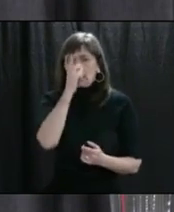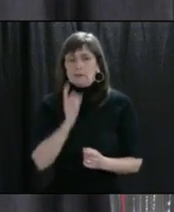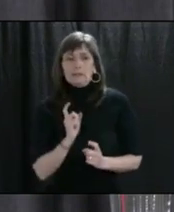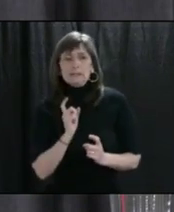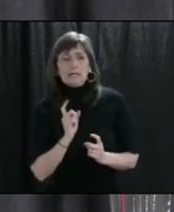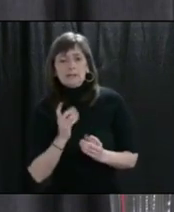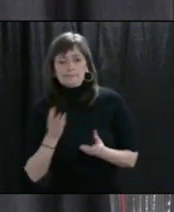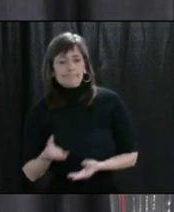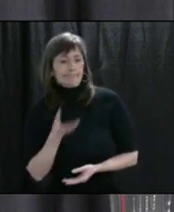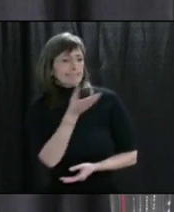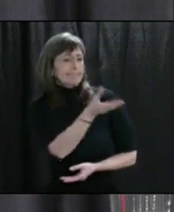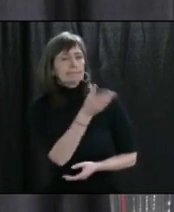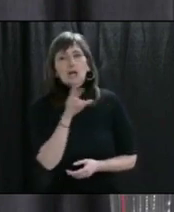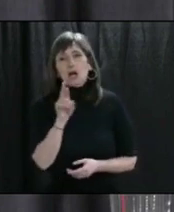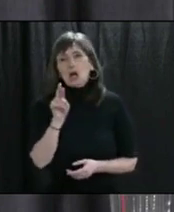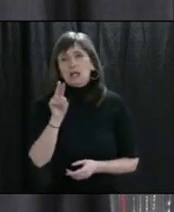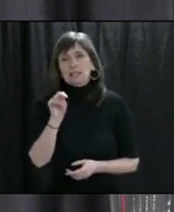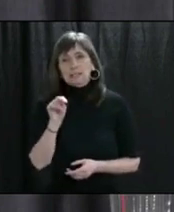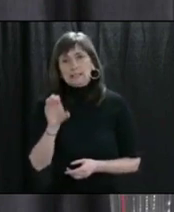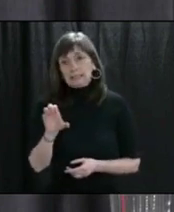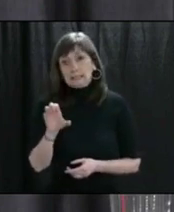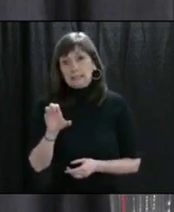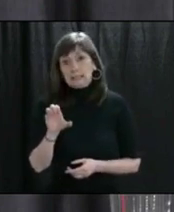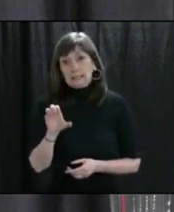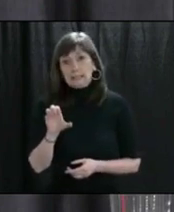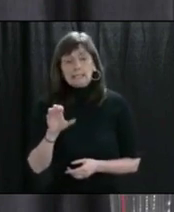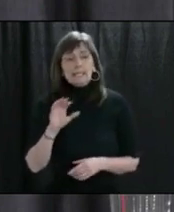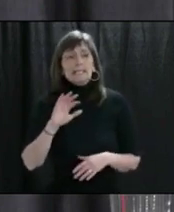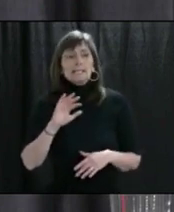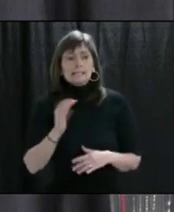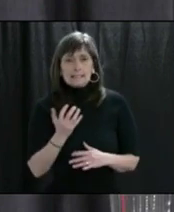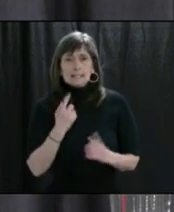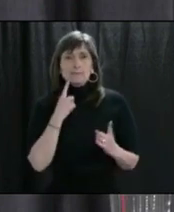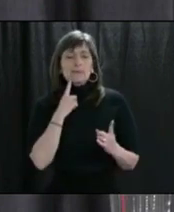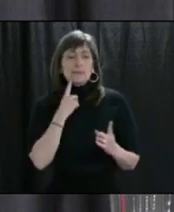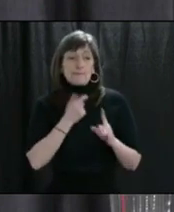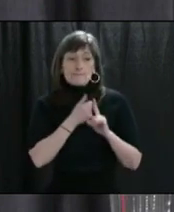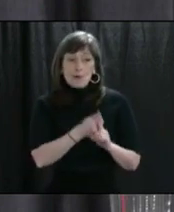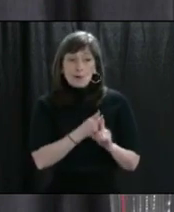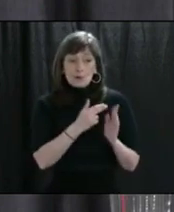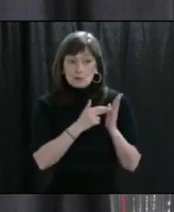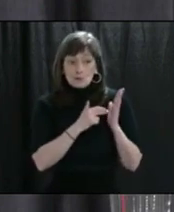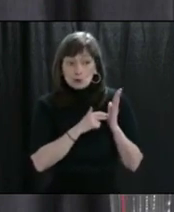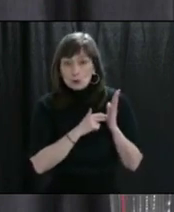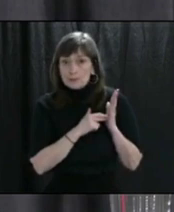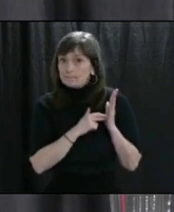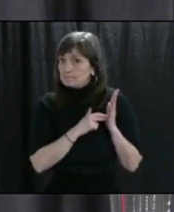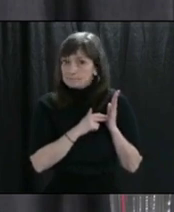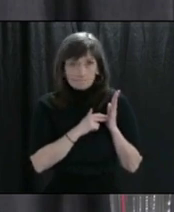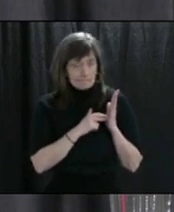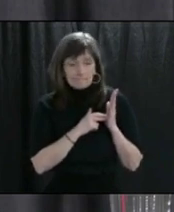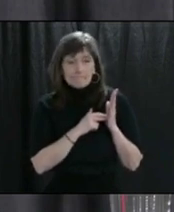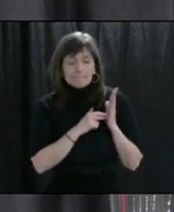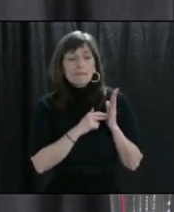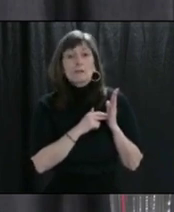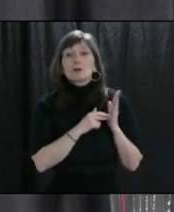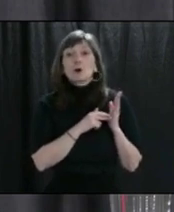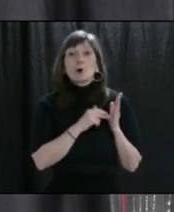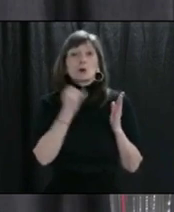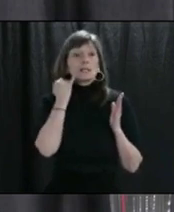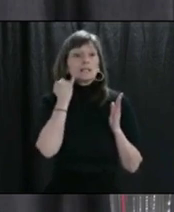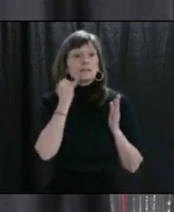RNC. The issue of compliance has been addressed and the RNC are prepared to act if that